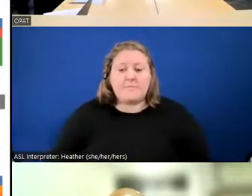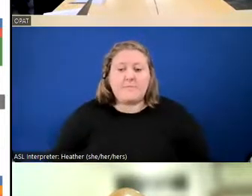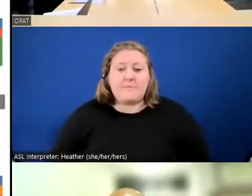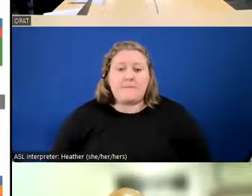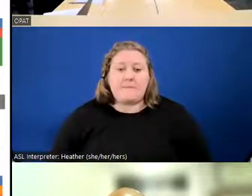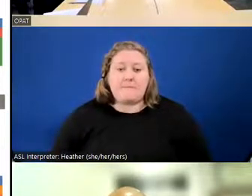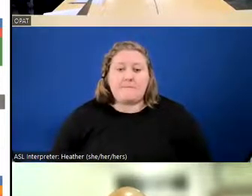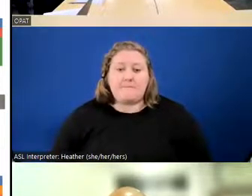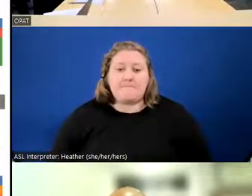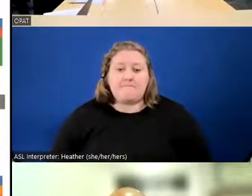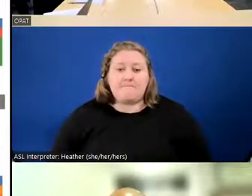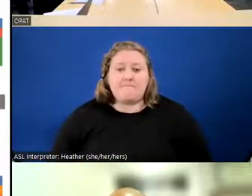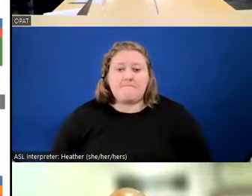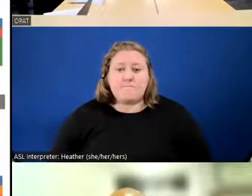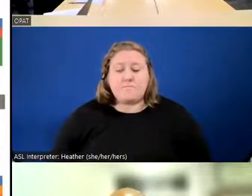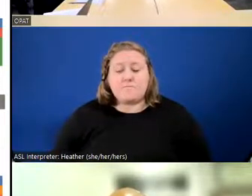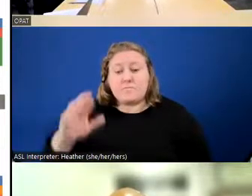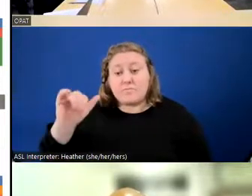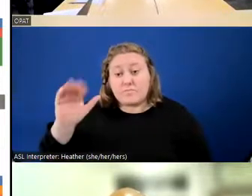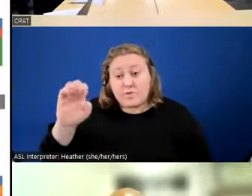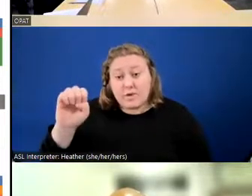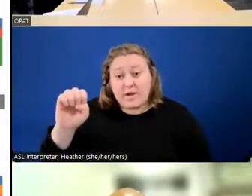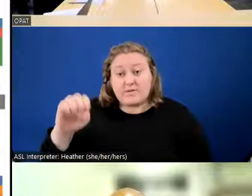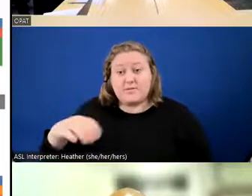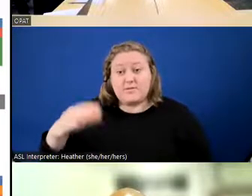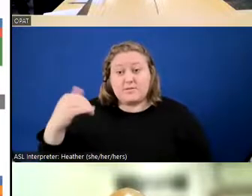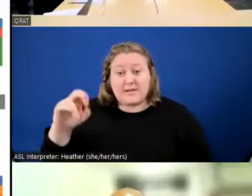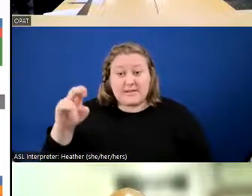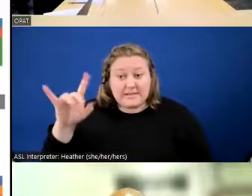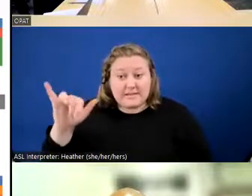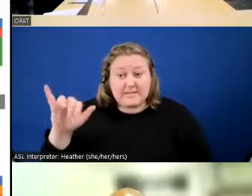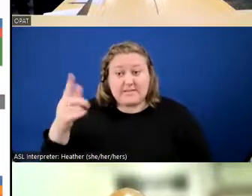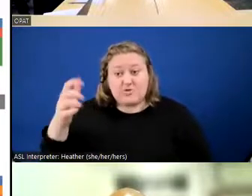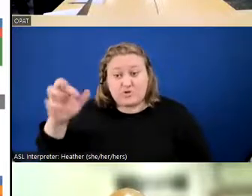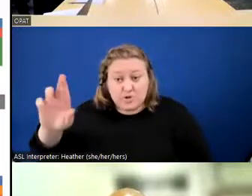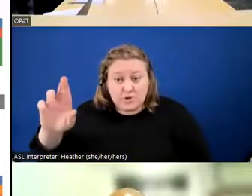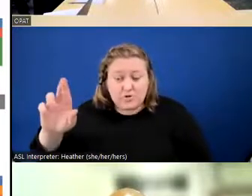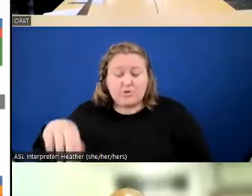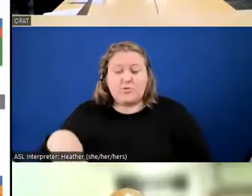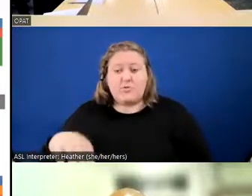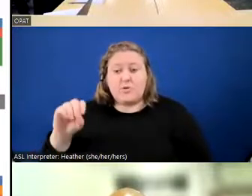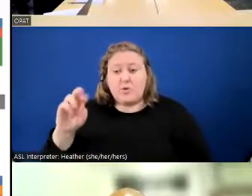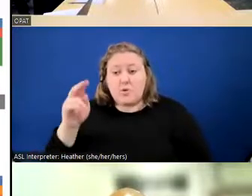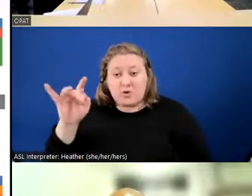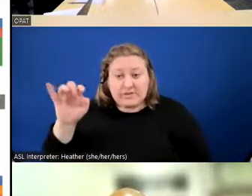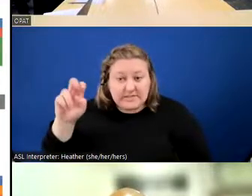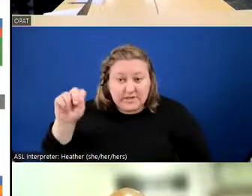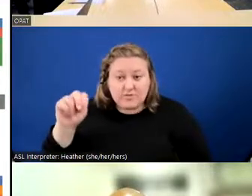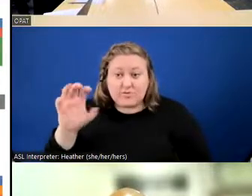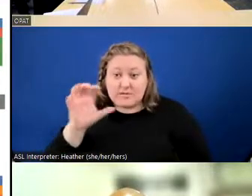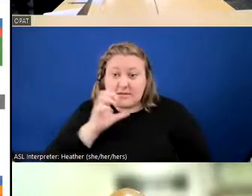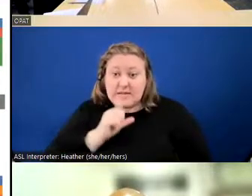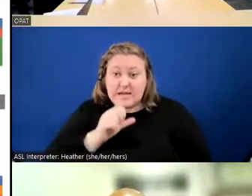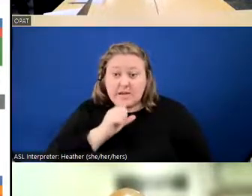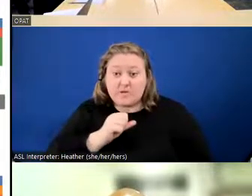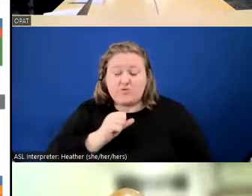The race, ethnicity, and gender orientation, and age of the complainants